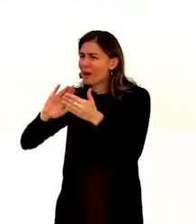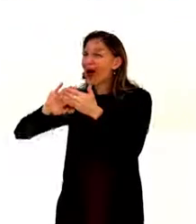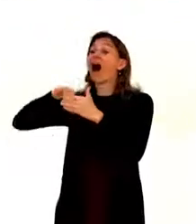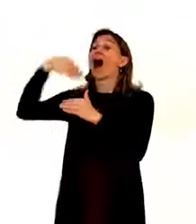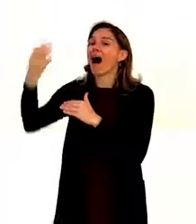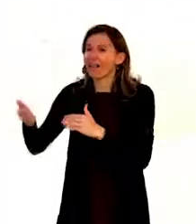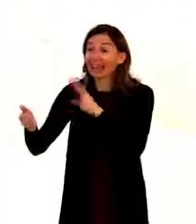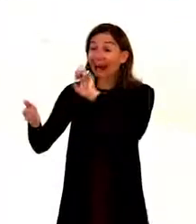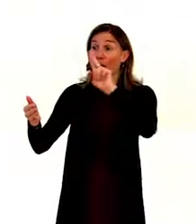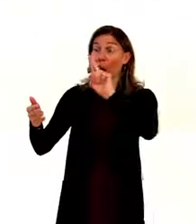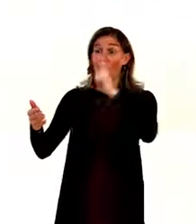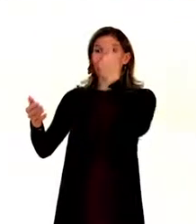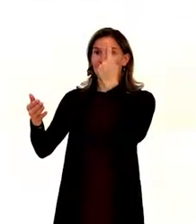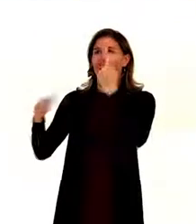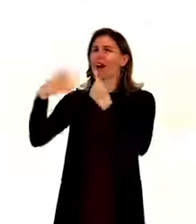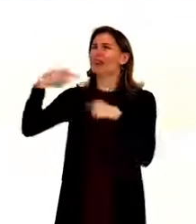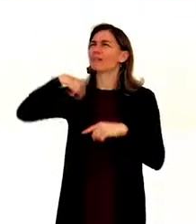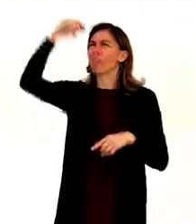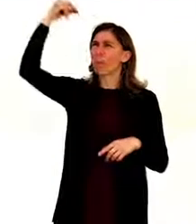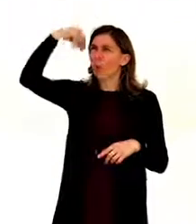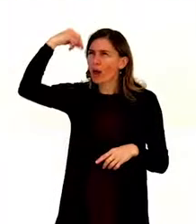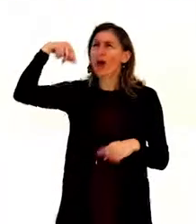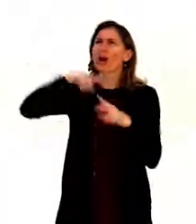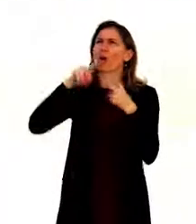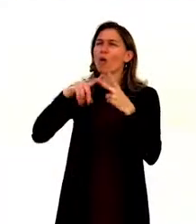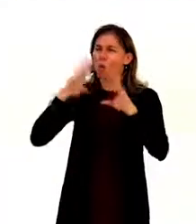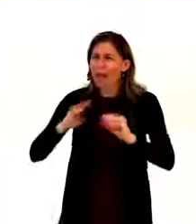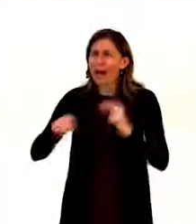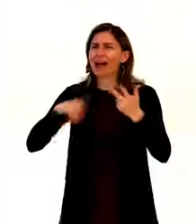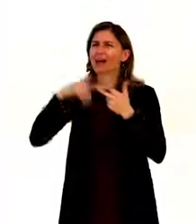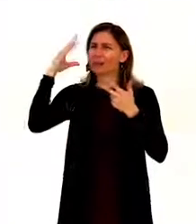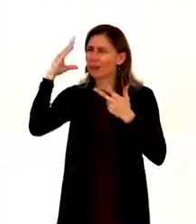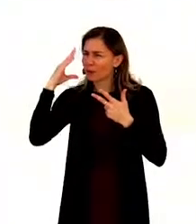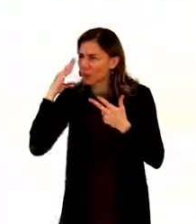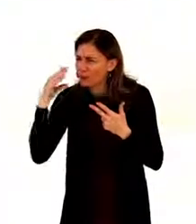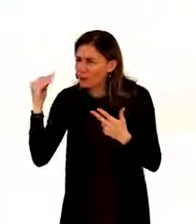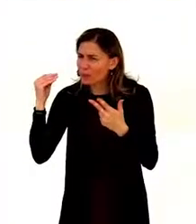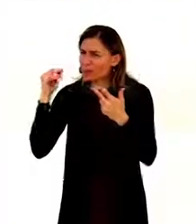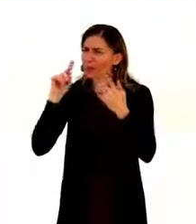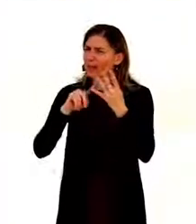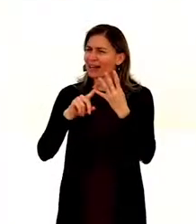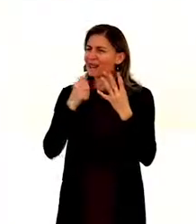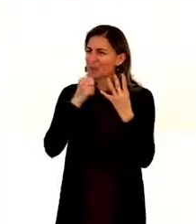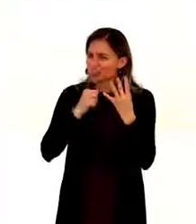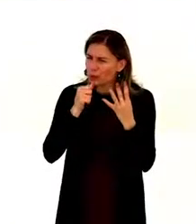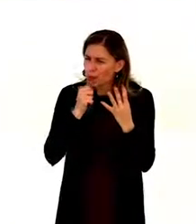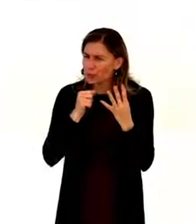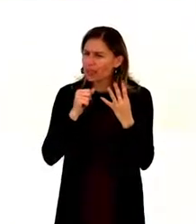EU did it were, for example, Bulgaria, Romania, Poland, I believe, Estonia,